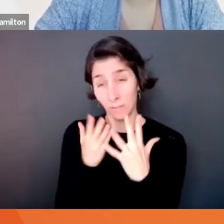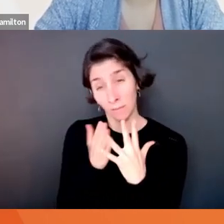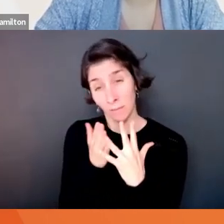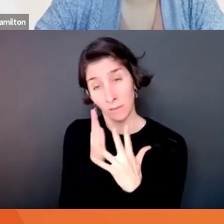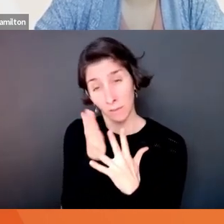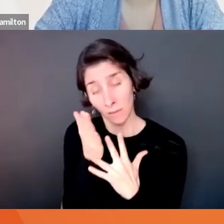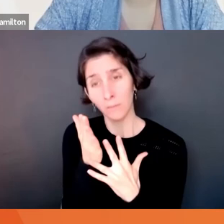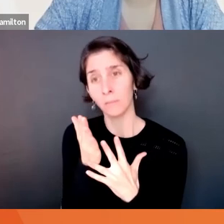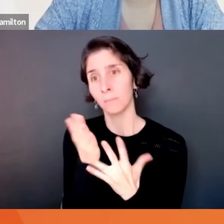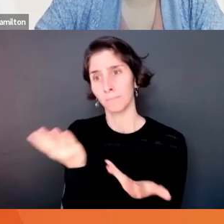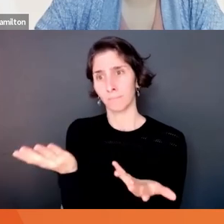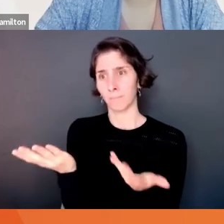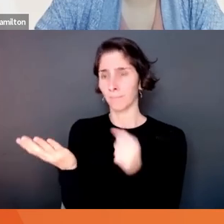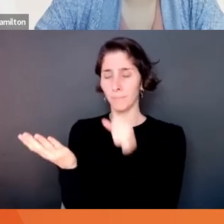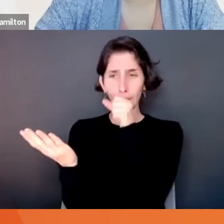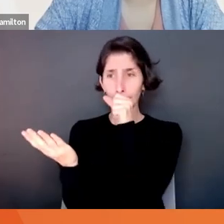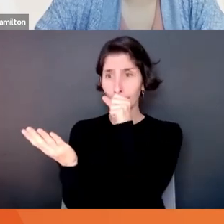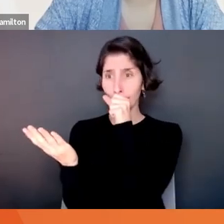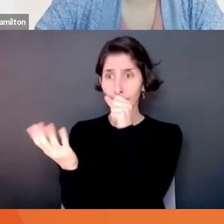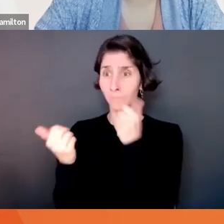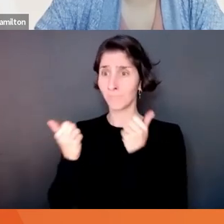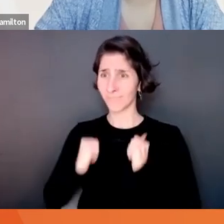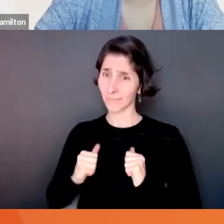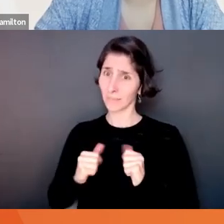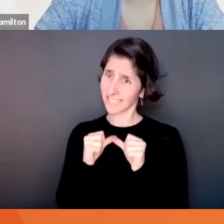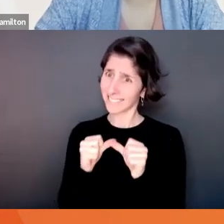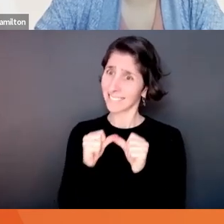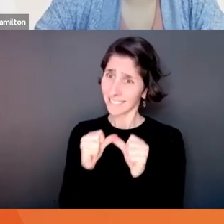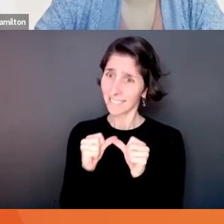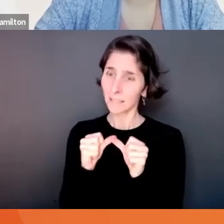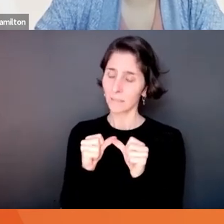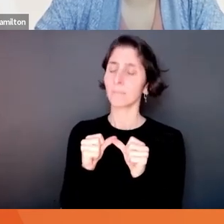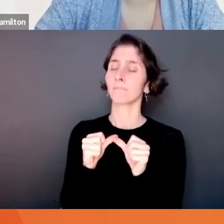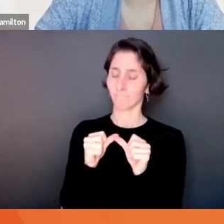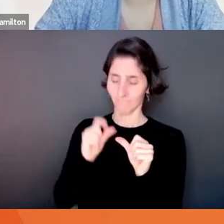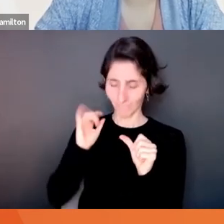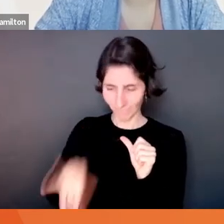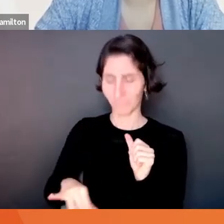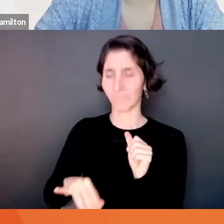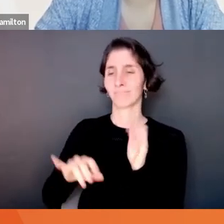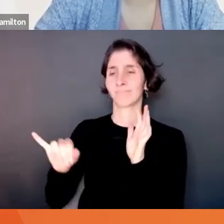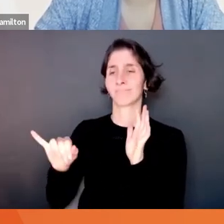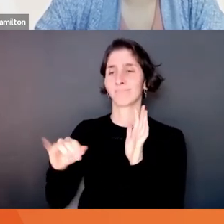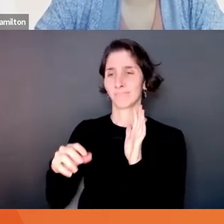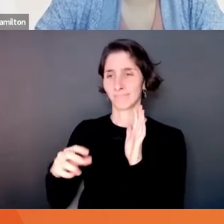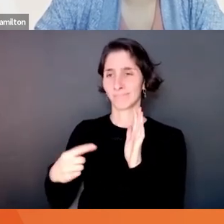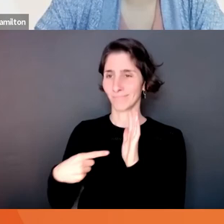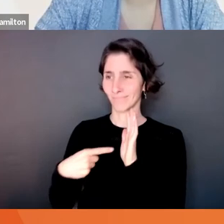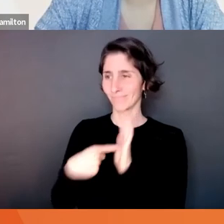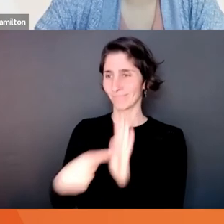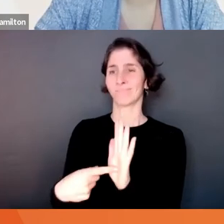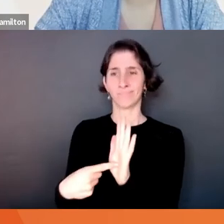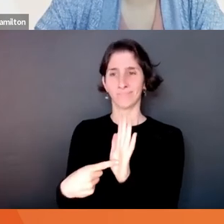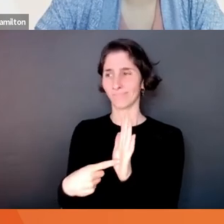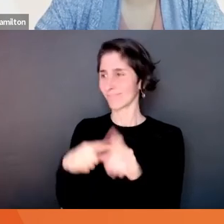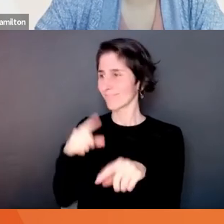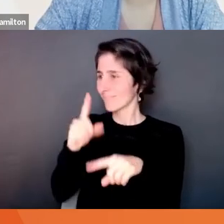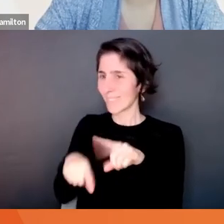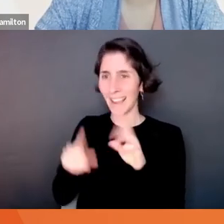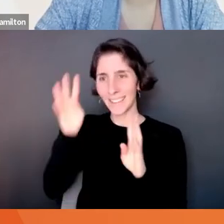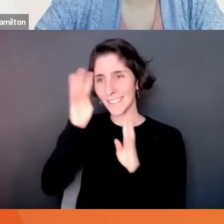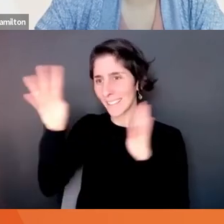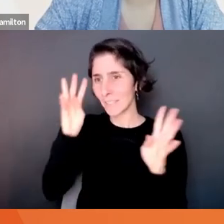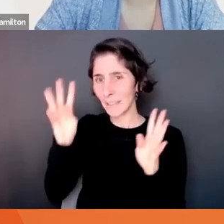trying to, you know, tread water. I mean, that's a dangerous sign that your organization doesn't have the ability to truly innovate because you're just too busy.